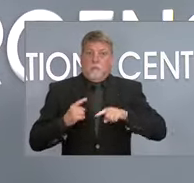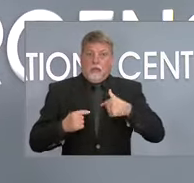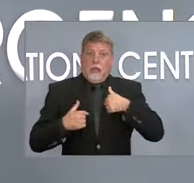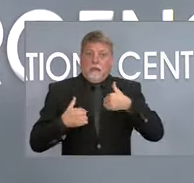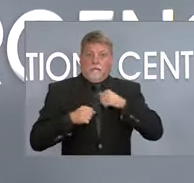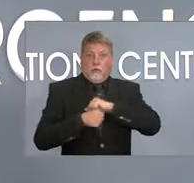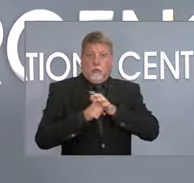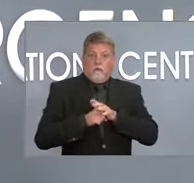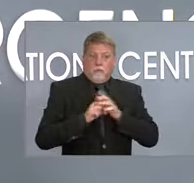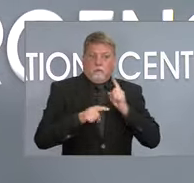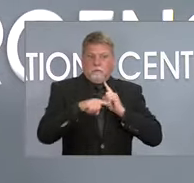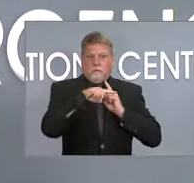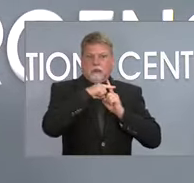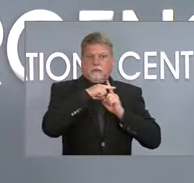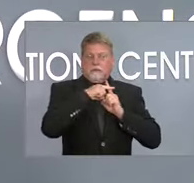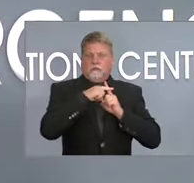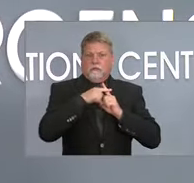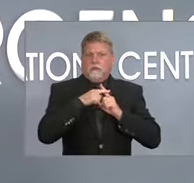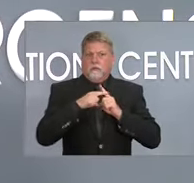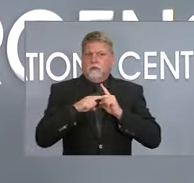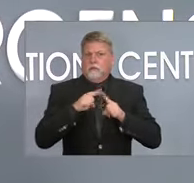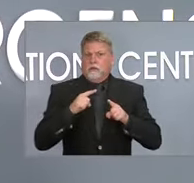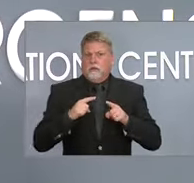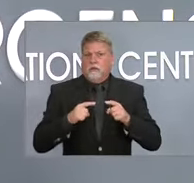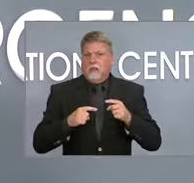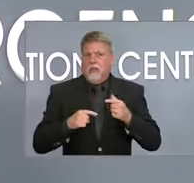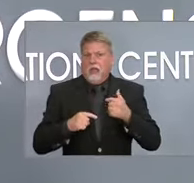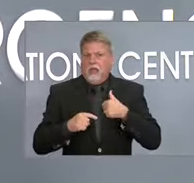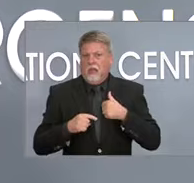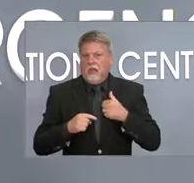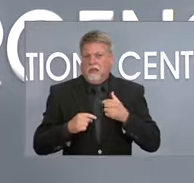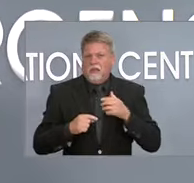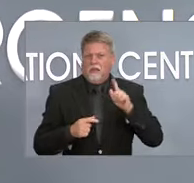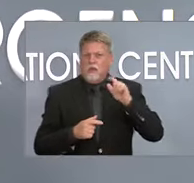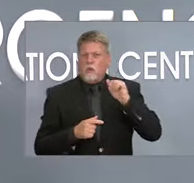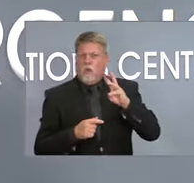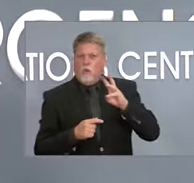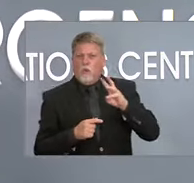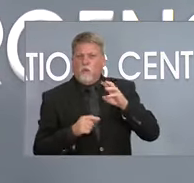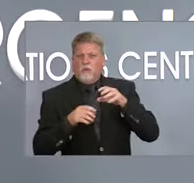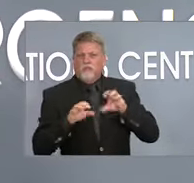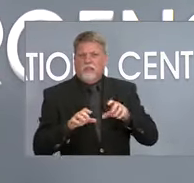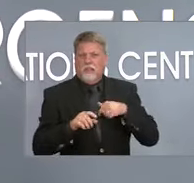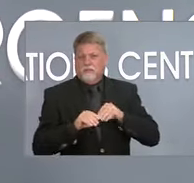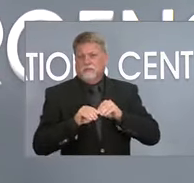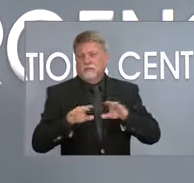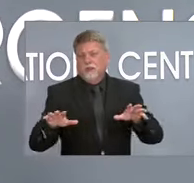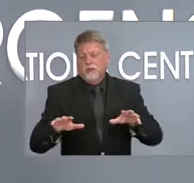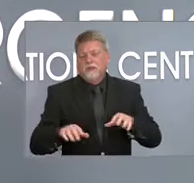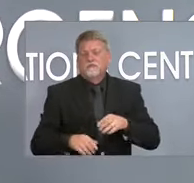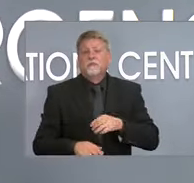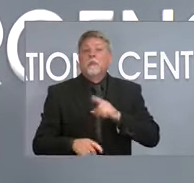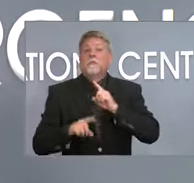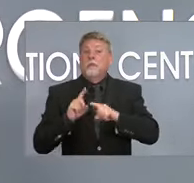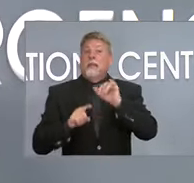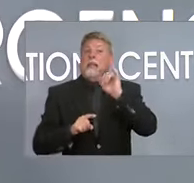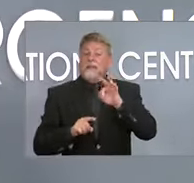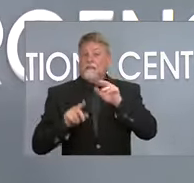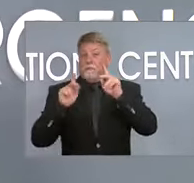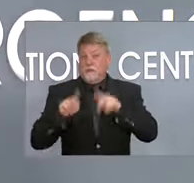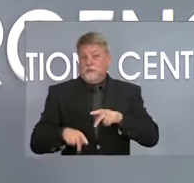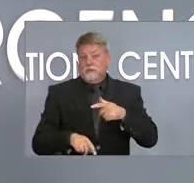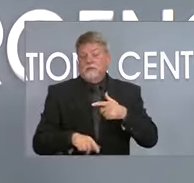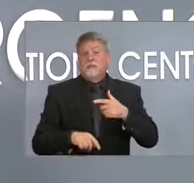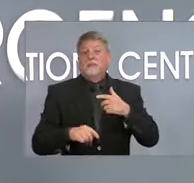Now, it's why we continue to wear masks and be protective. But it is really when a breakthrough infection is showing symptoms again,